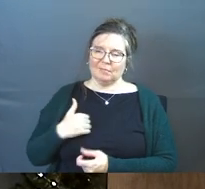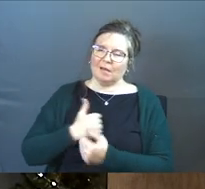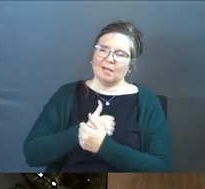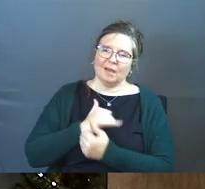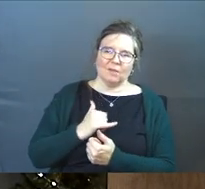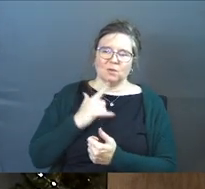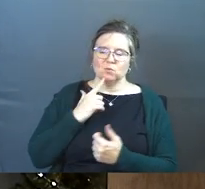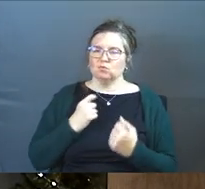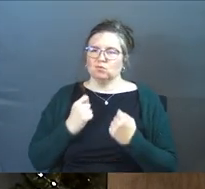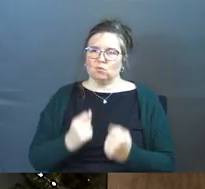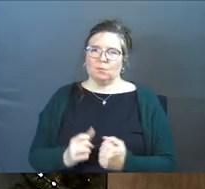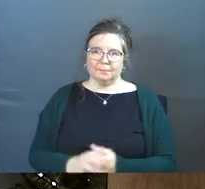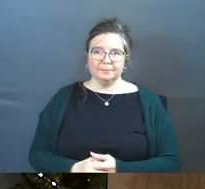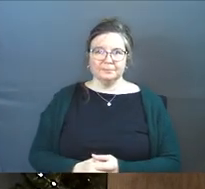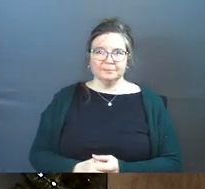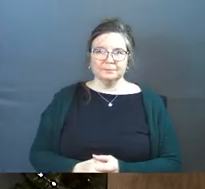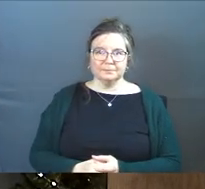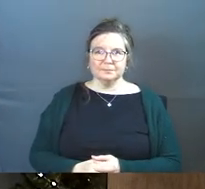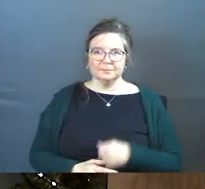It is too strong.